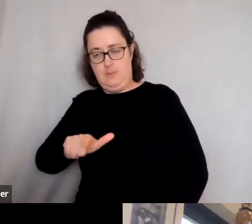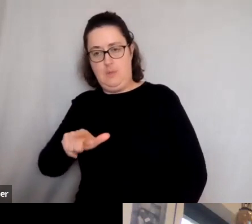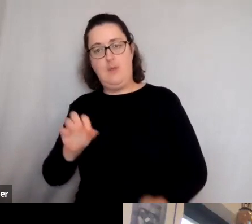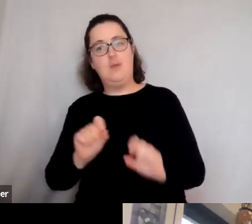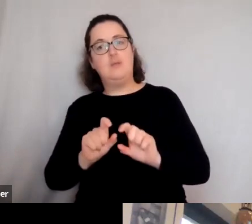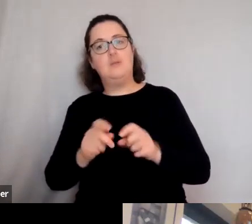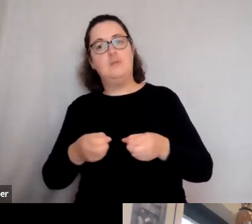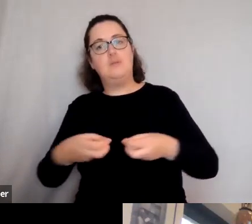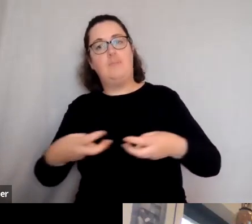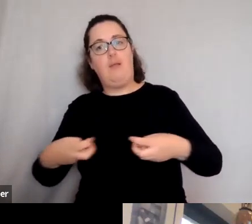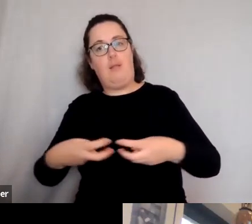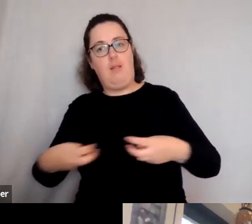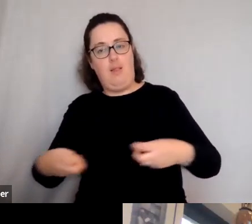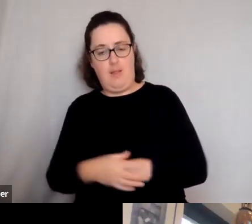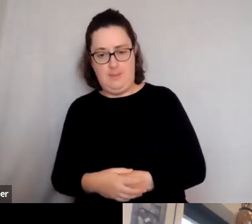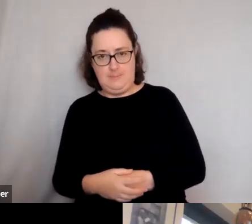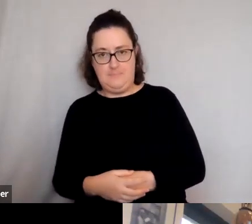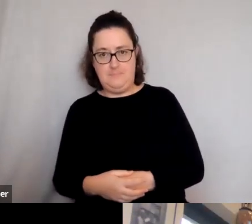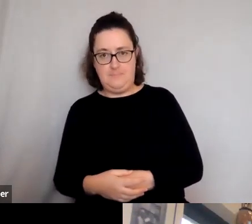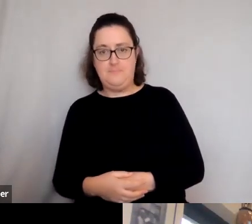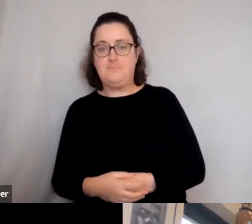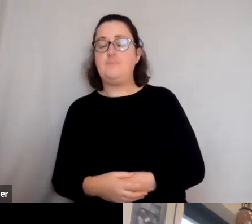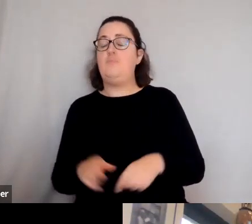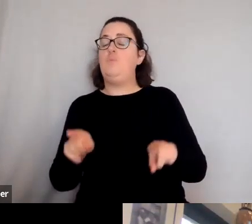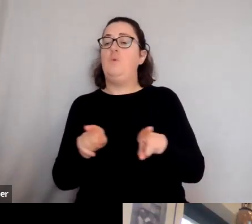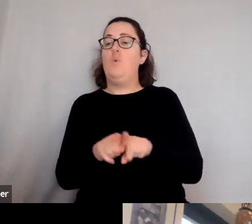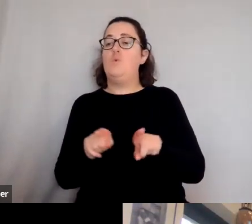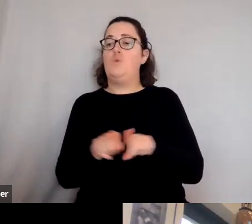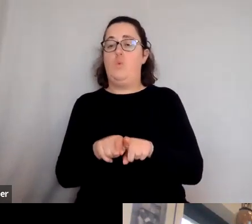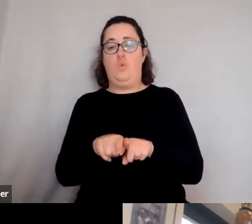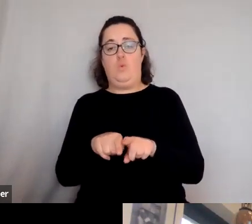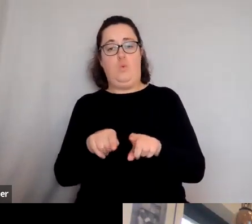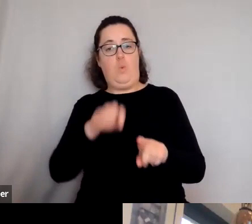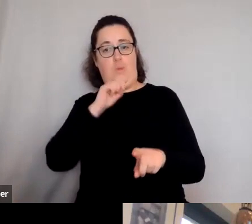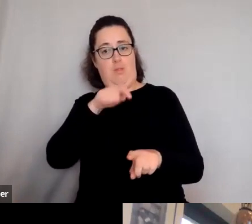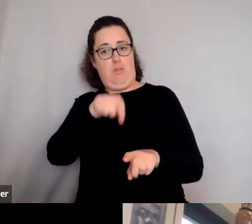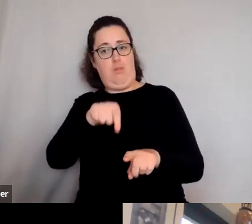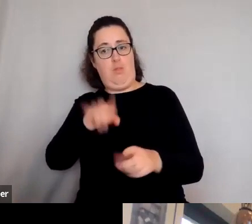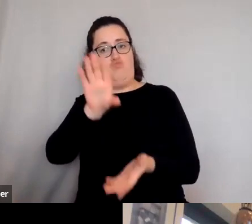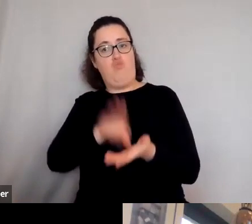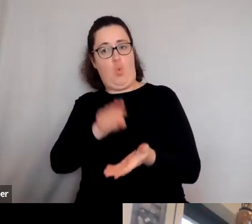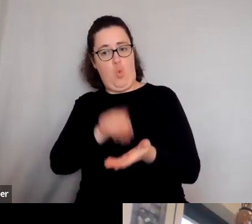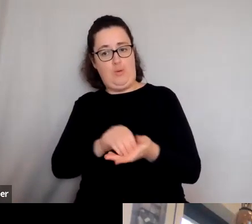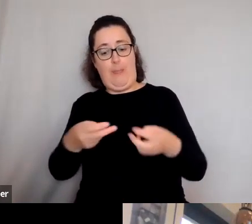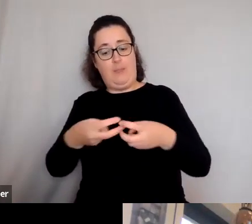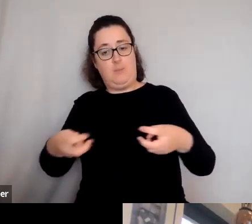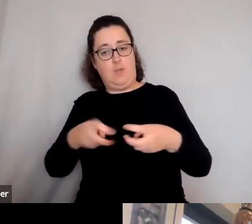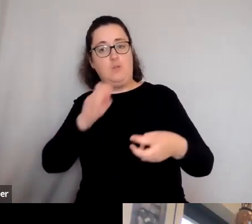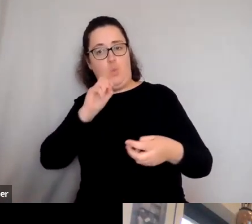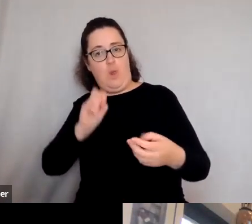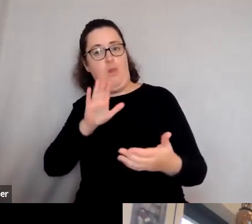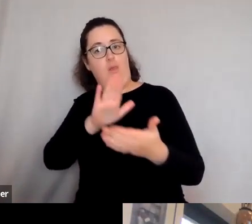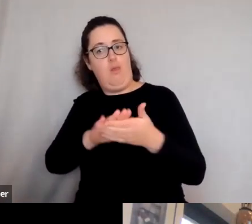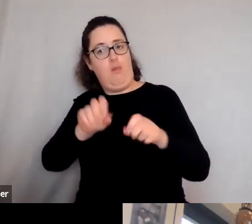have those come up. Also, the event is going to be recorded and we will be putting subtitles, um, on the event